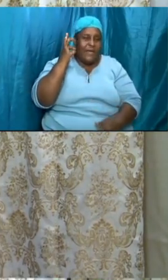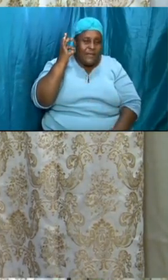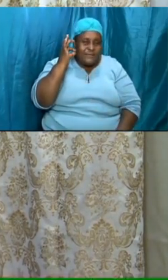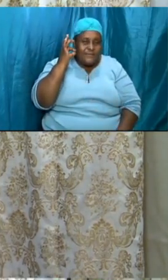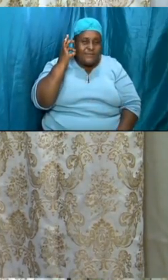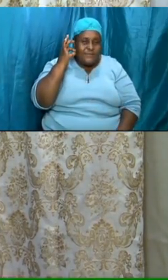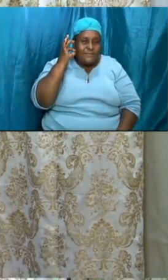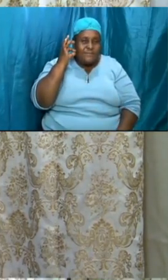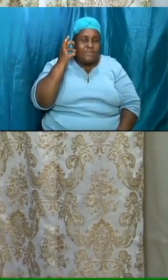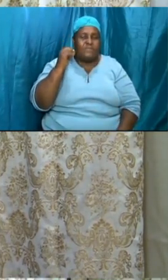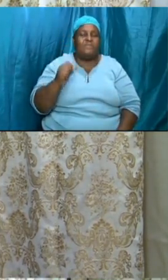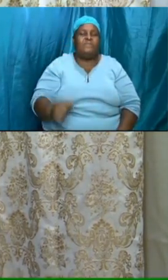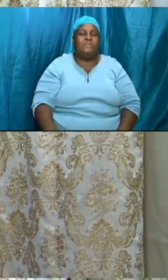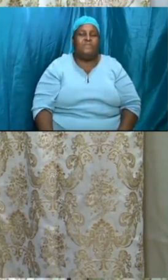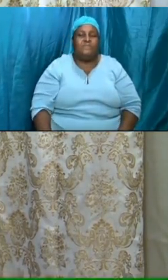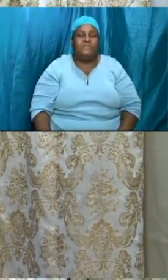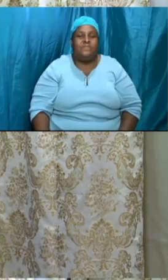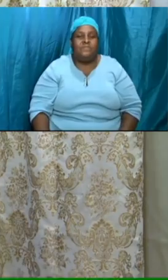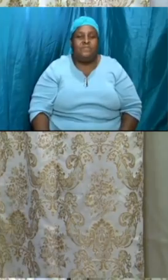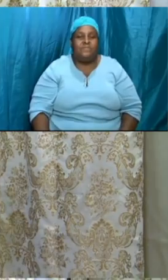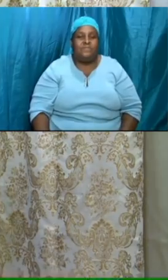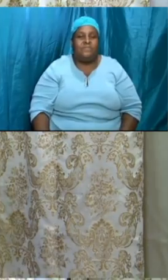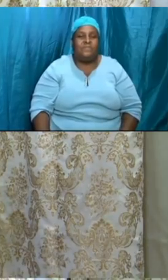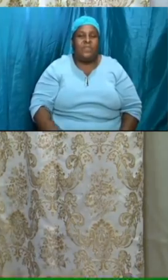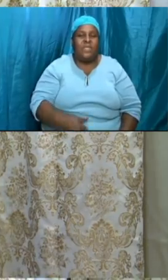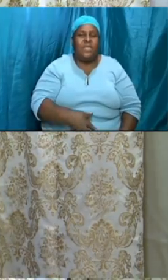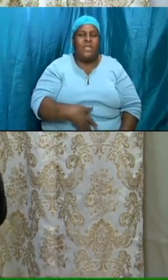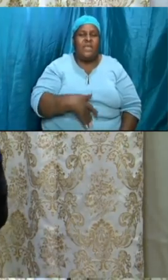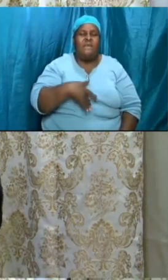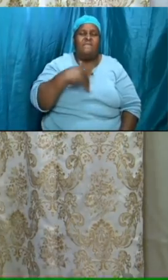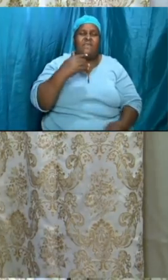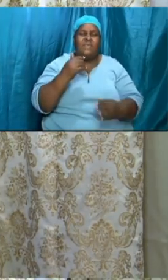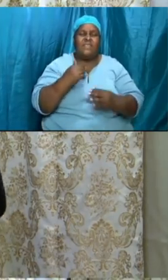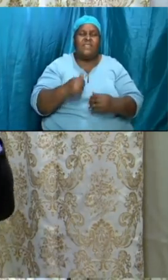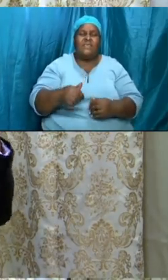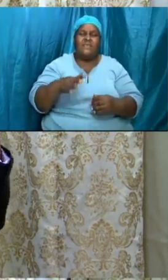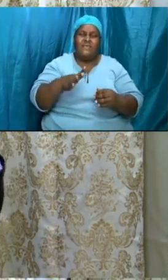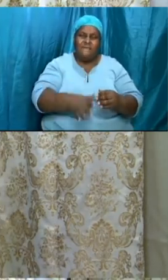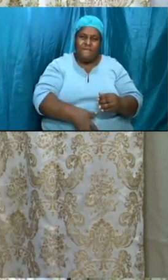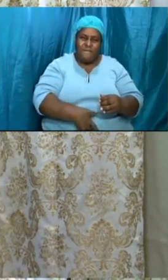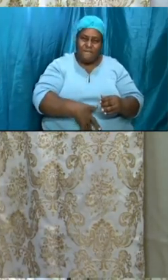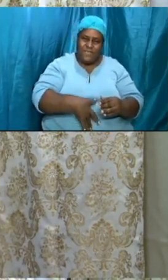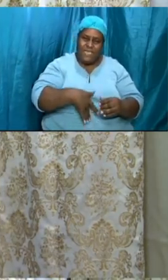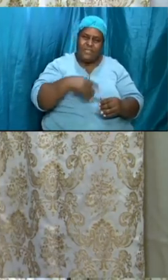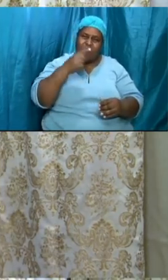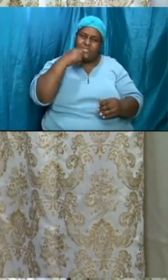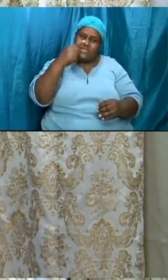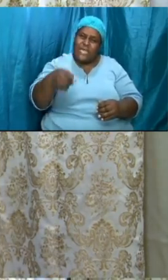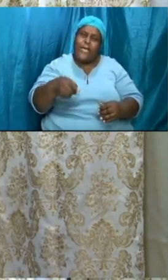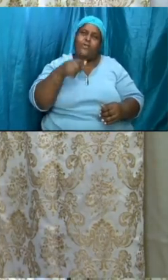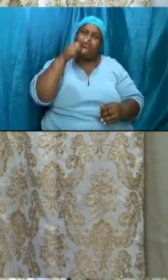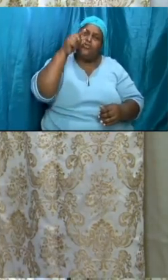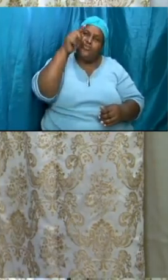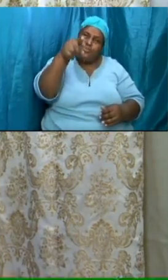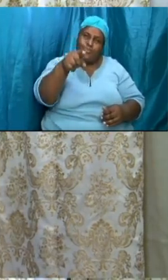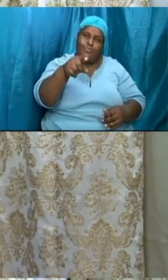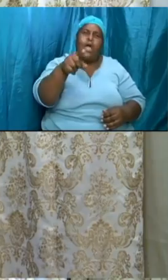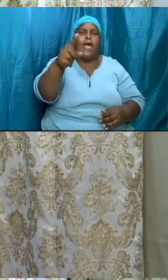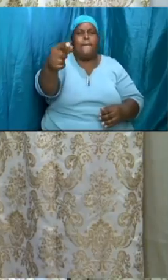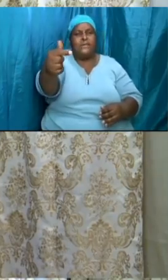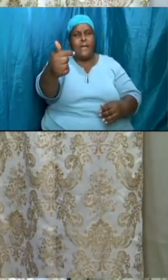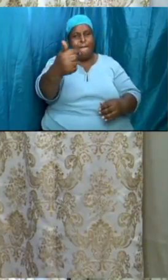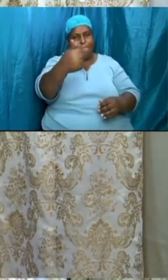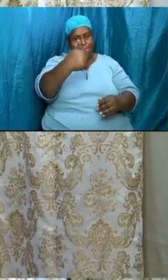coupled with fasting and i'm just i'm feeling led to inject this into our spirits saints of god in jamaica